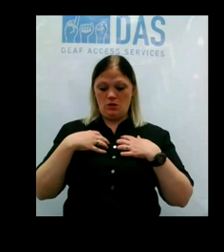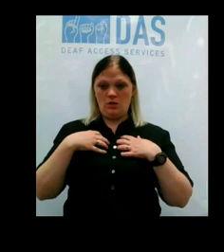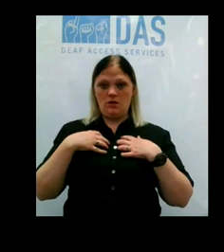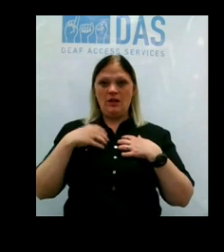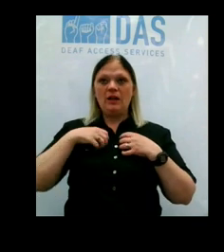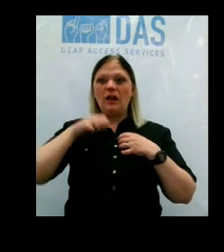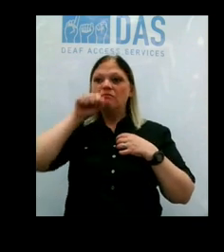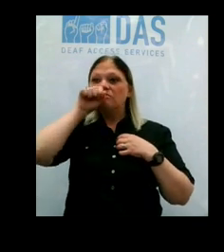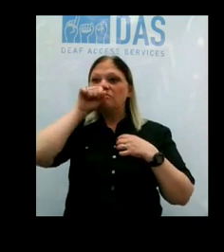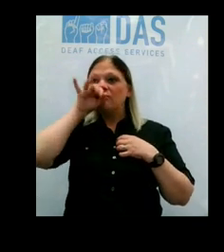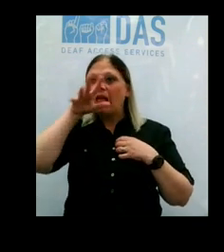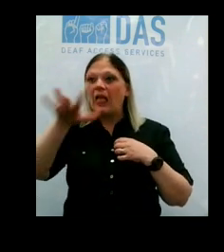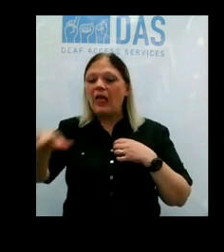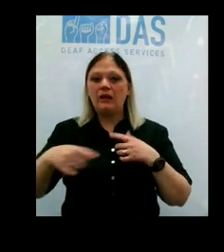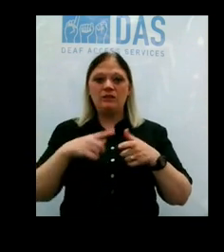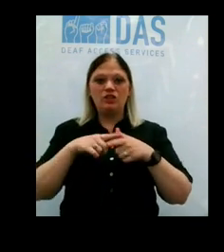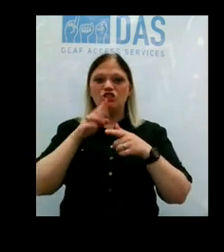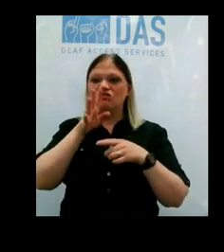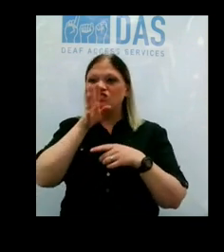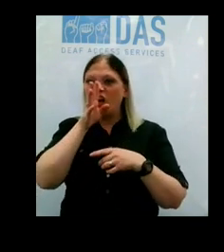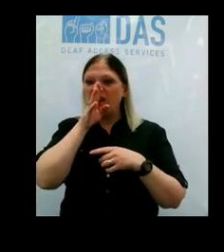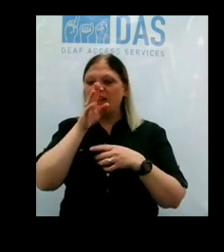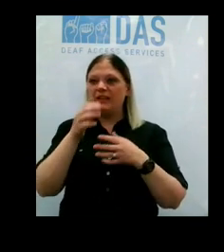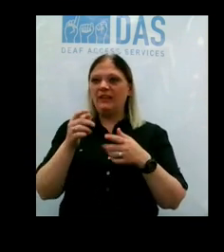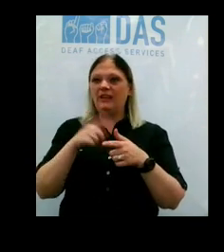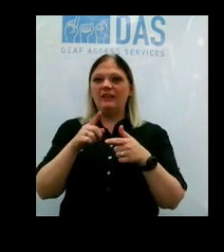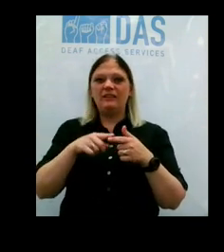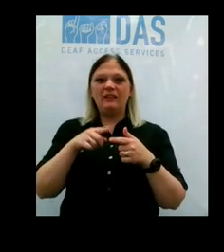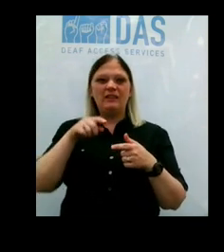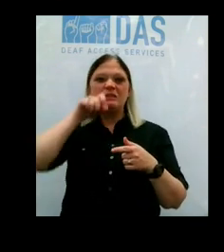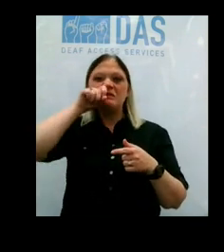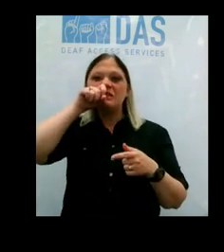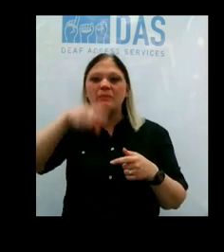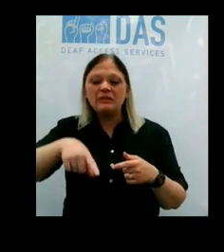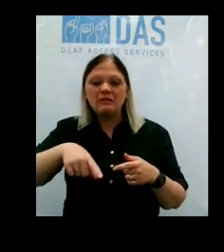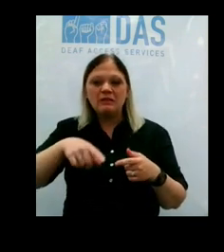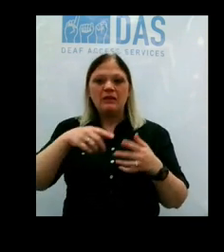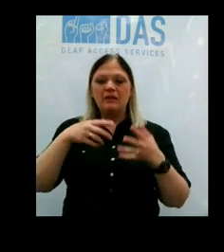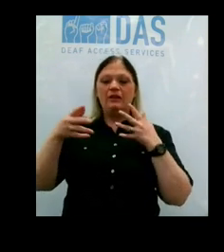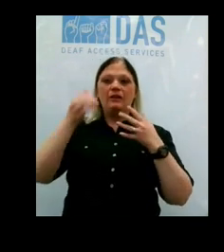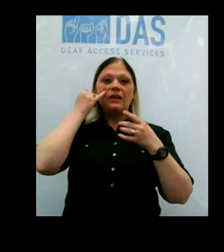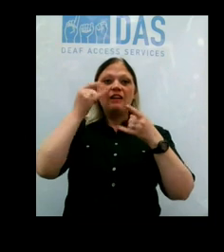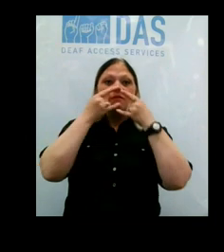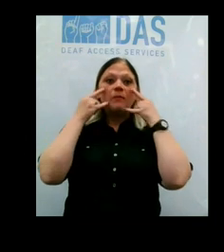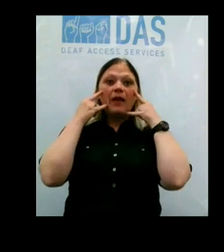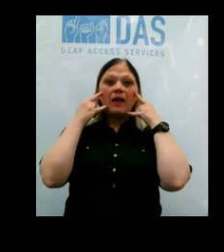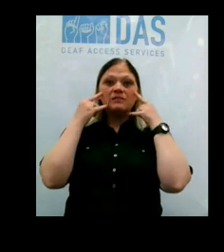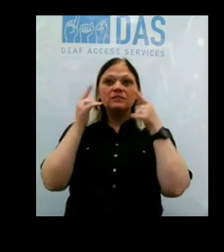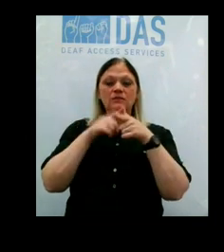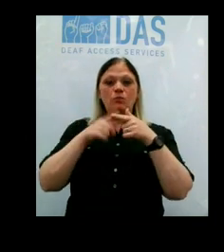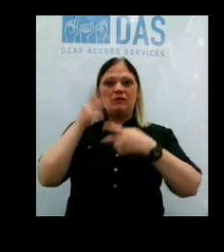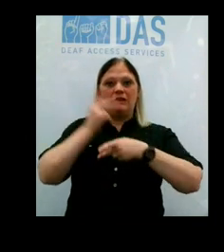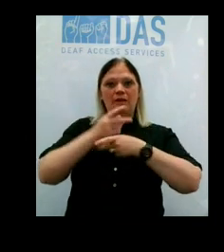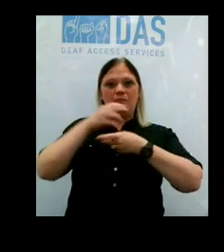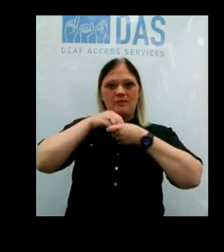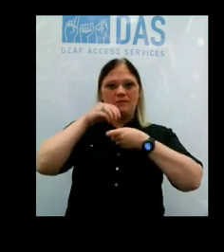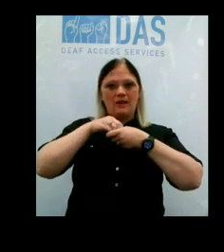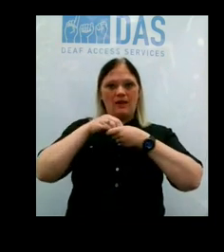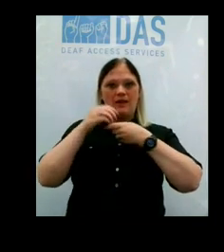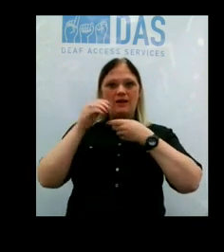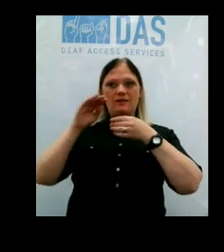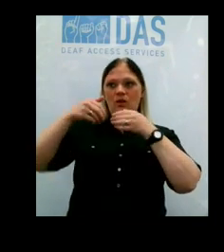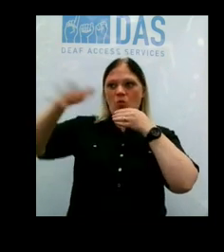people infected are talking and their respiratory droplets come out, hopefully it will keep their droplets inside their mask and then help